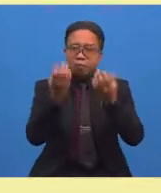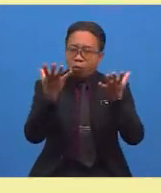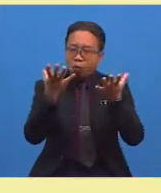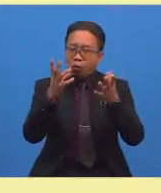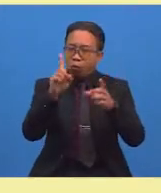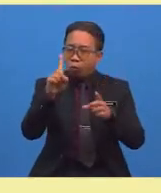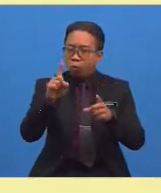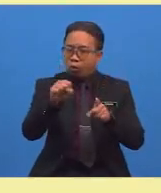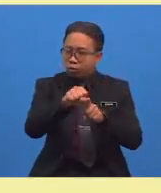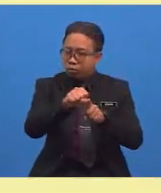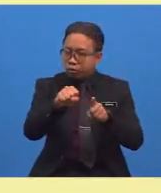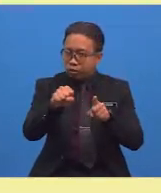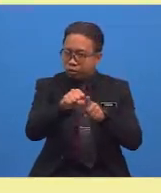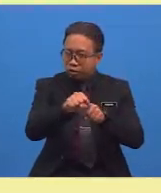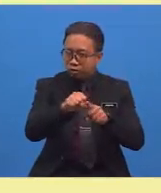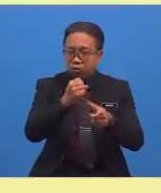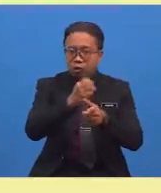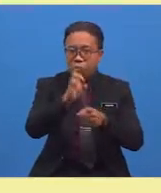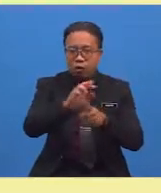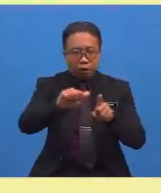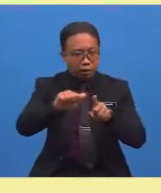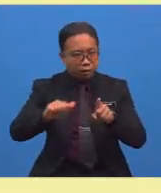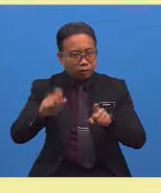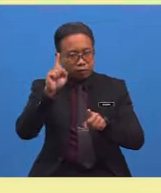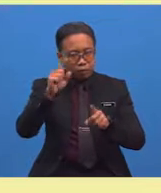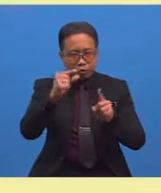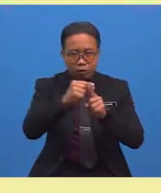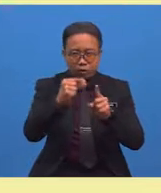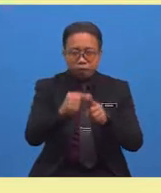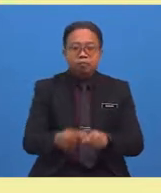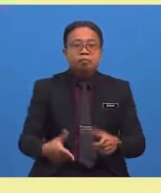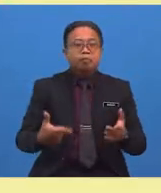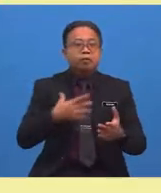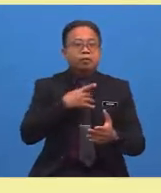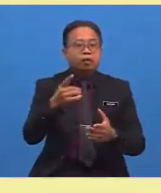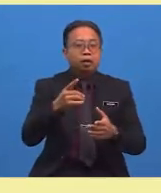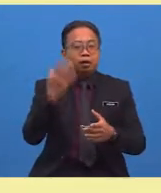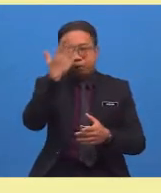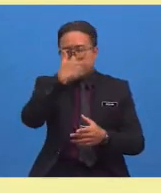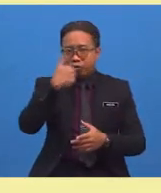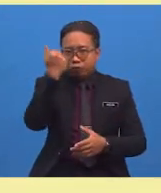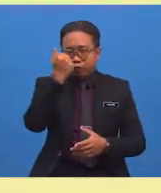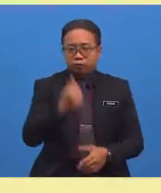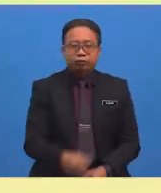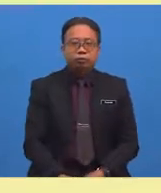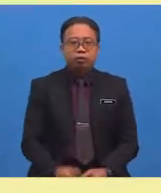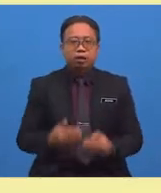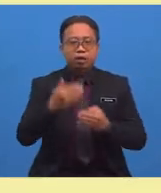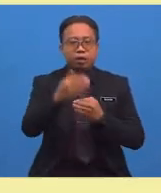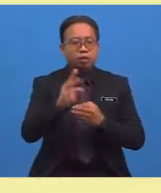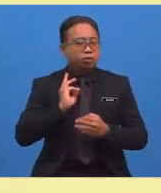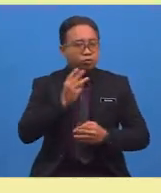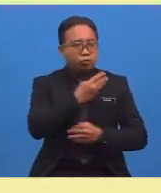synonym and antonym for one word like beautiful. Next, we had